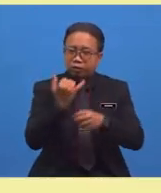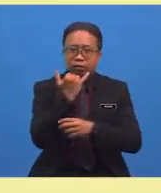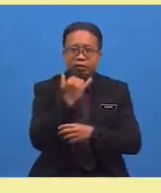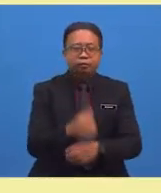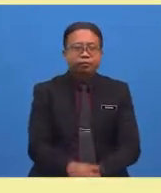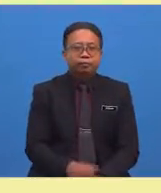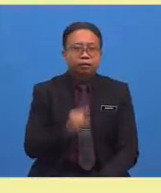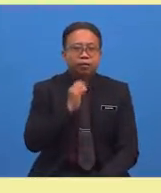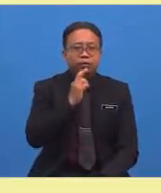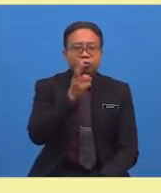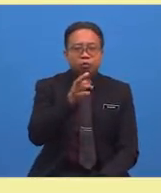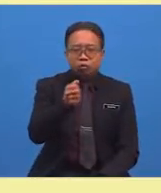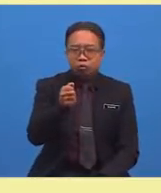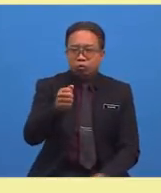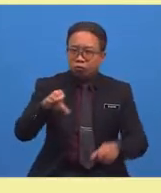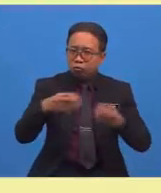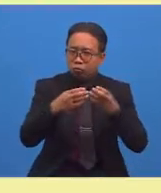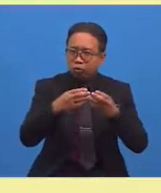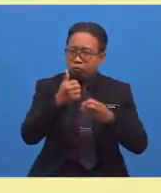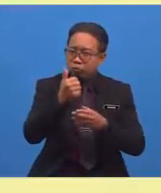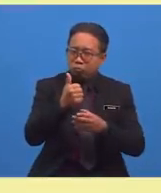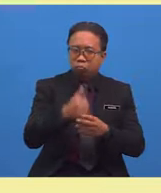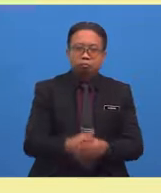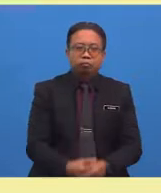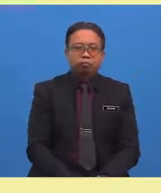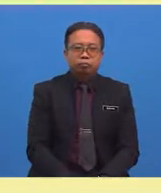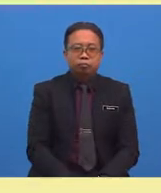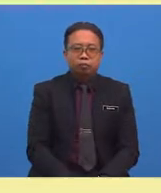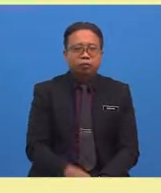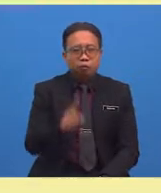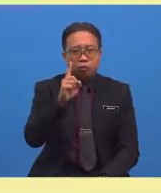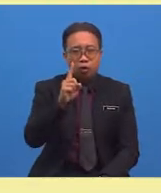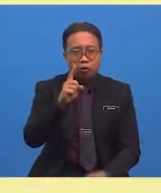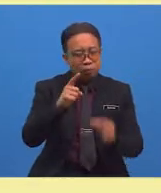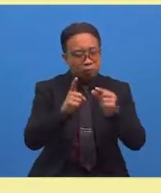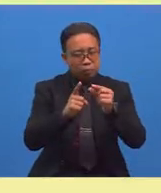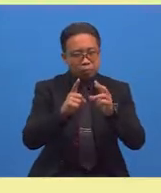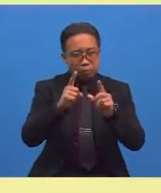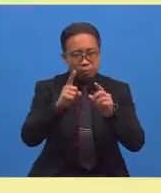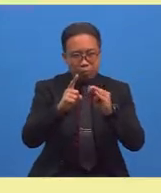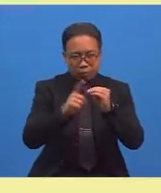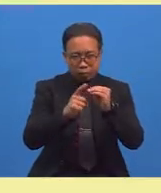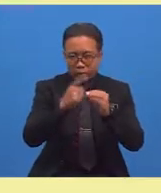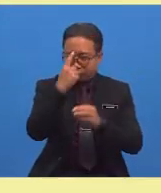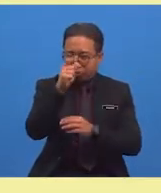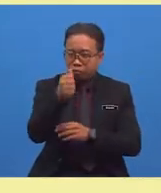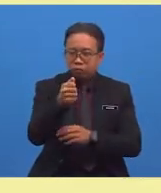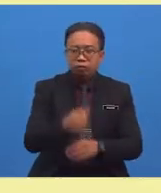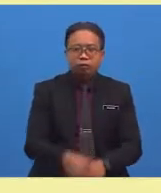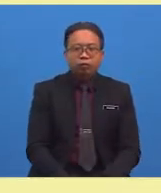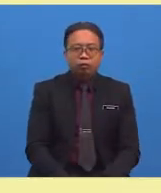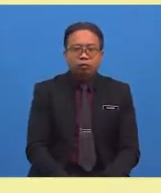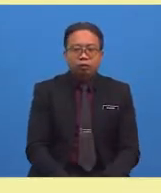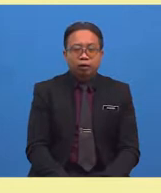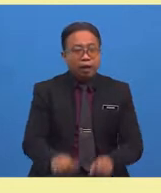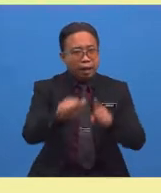The odd I am sure you are doing just fine there. So, one point for you. The